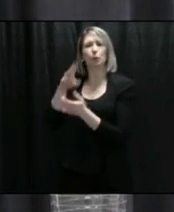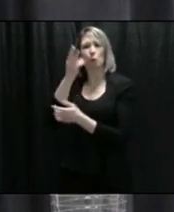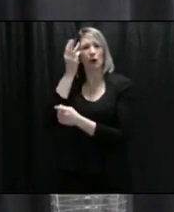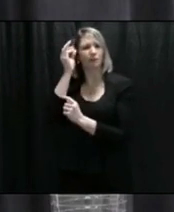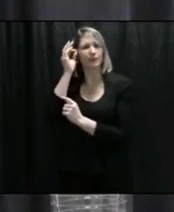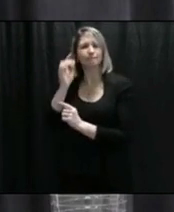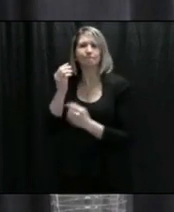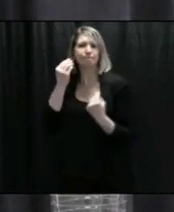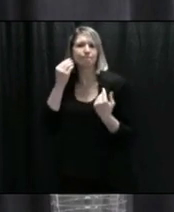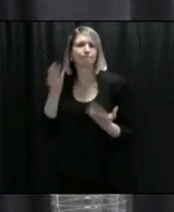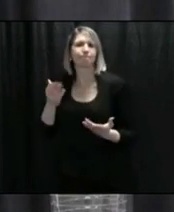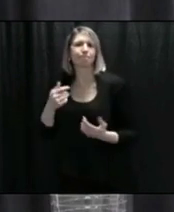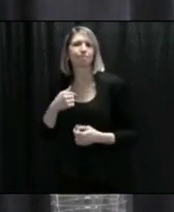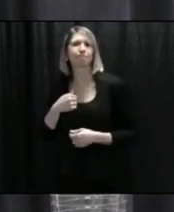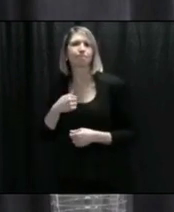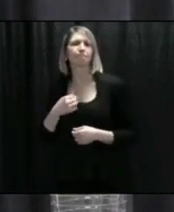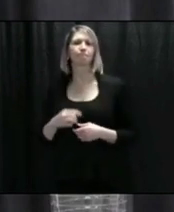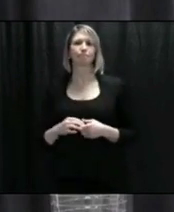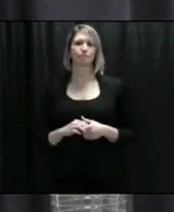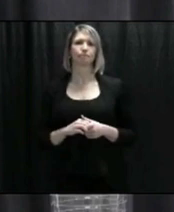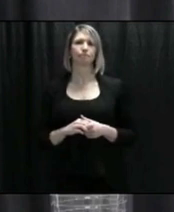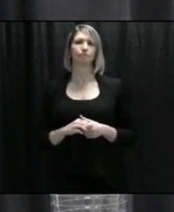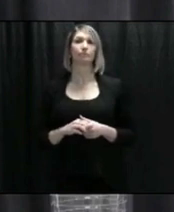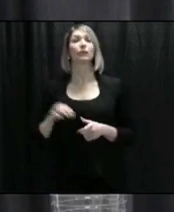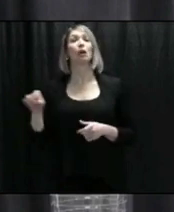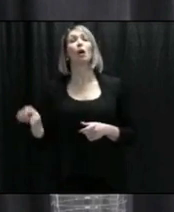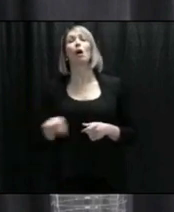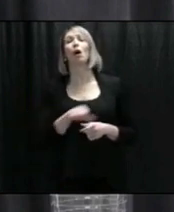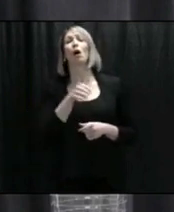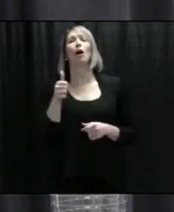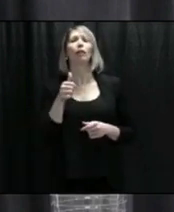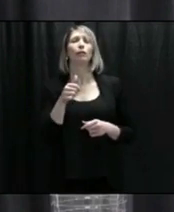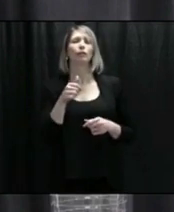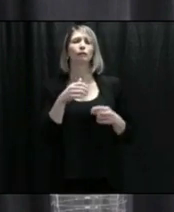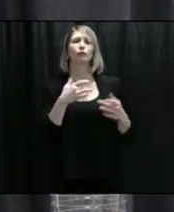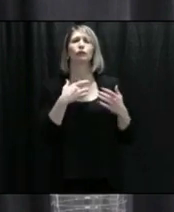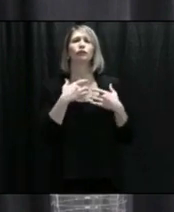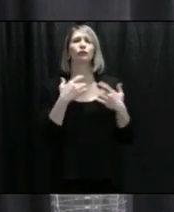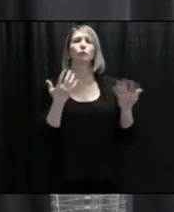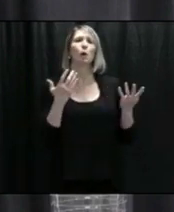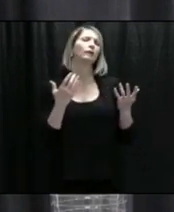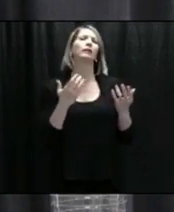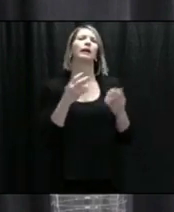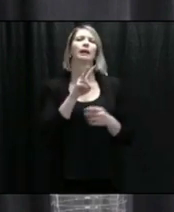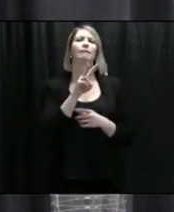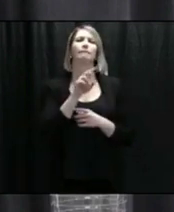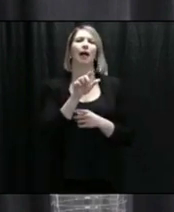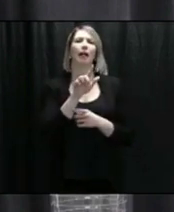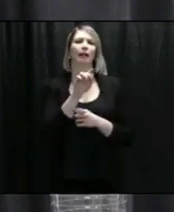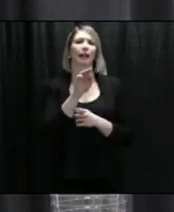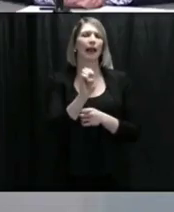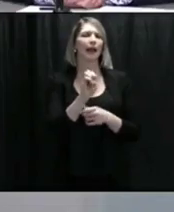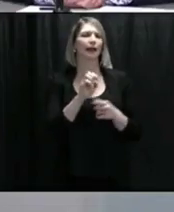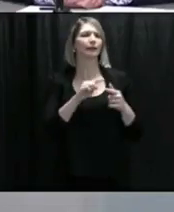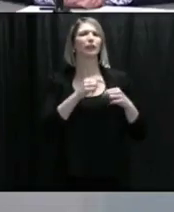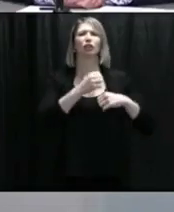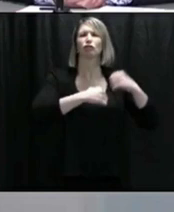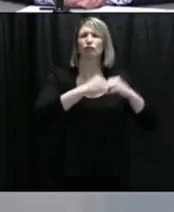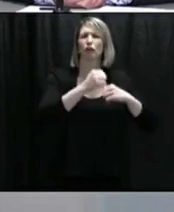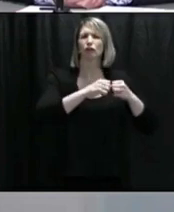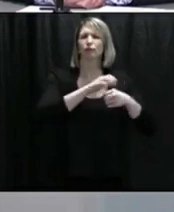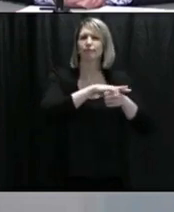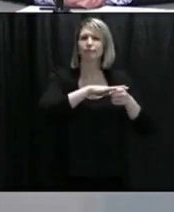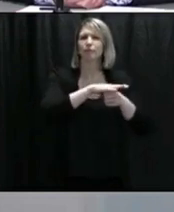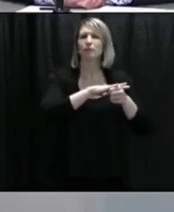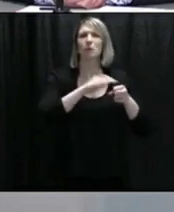And we're still hearing lots of concerns about construction sites, valet, mon corps science, people getting bused to these different locations, not practicing social distancing.